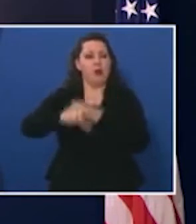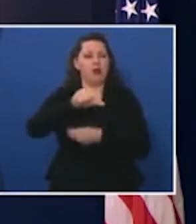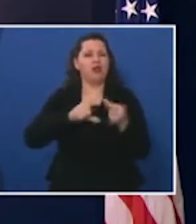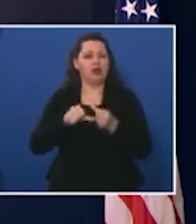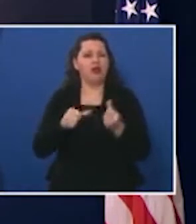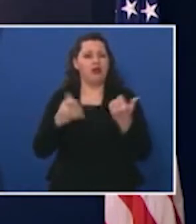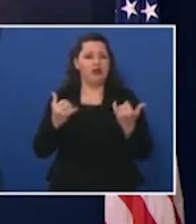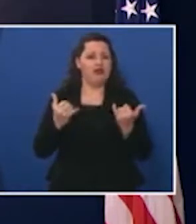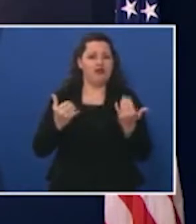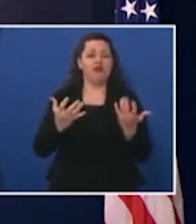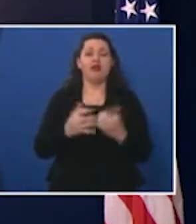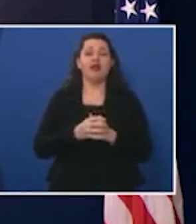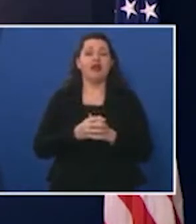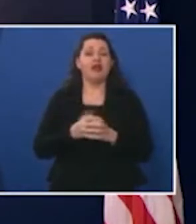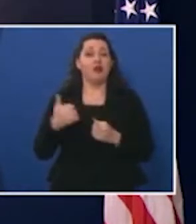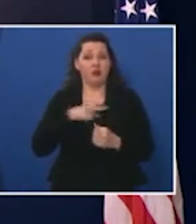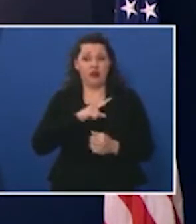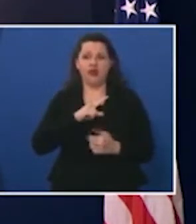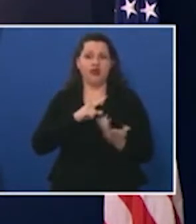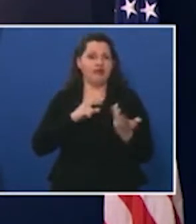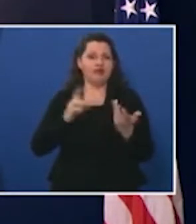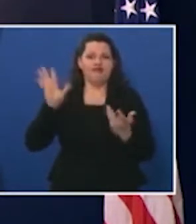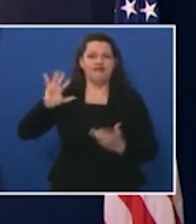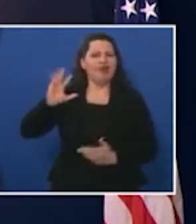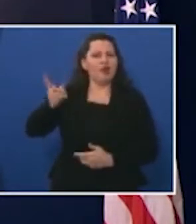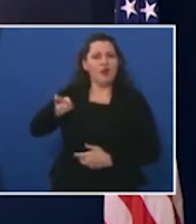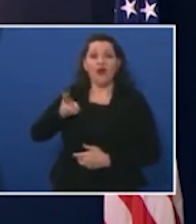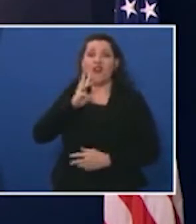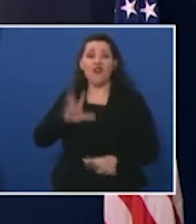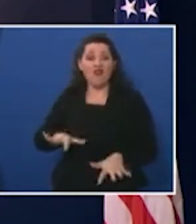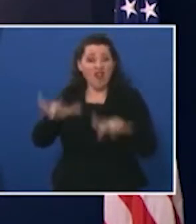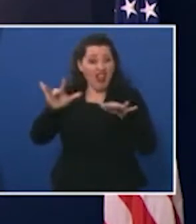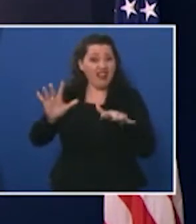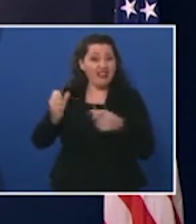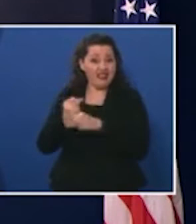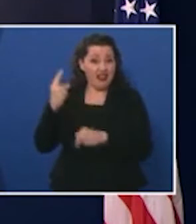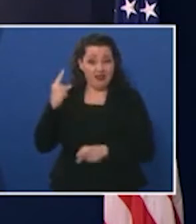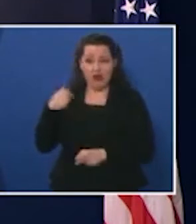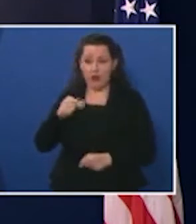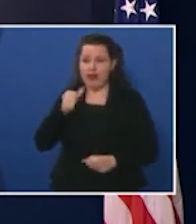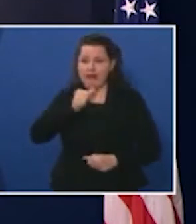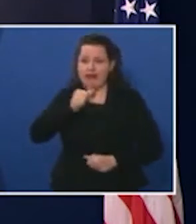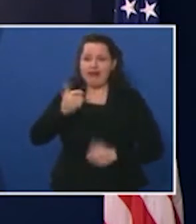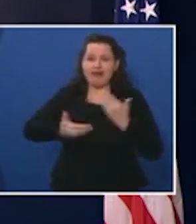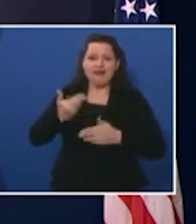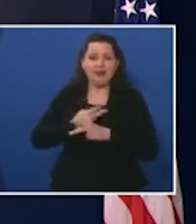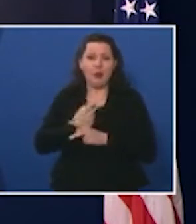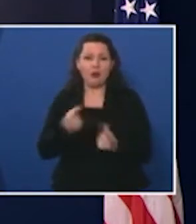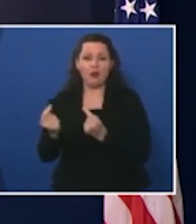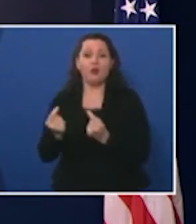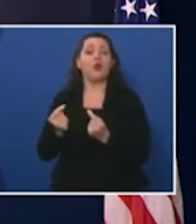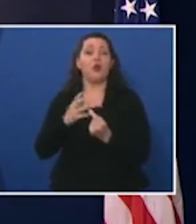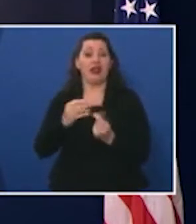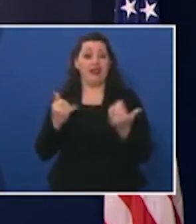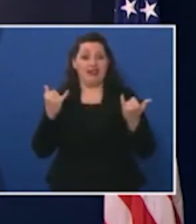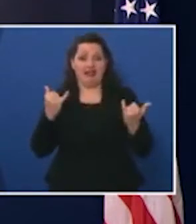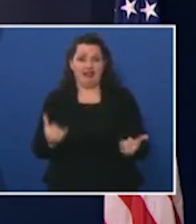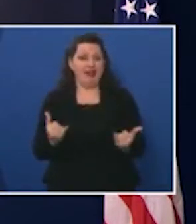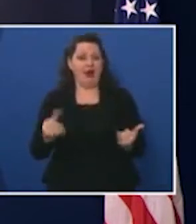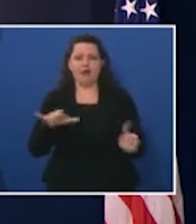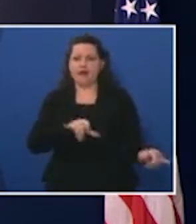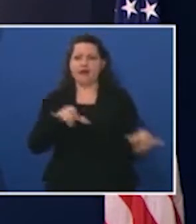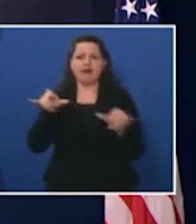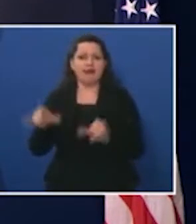of need it's how we've powered through historic flooding last year and that same will to overcome has been on